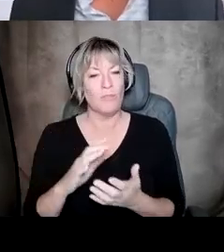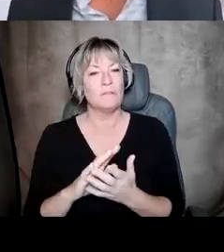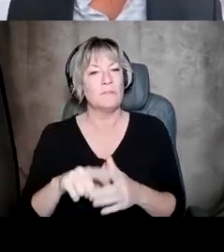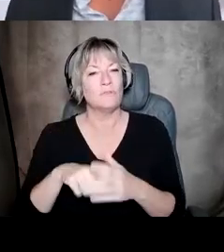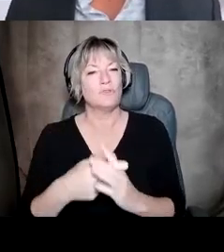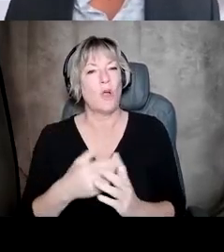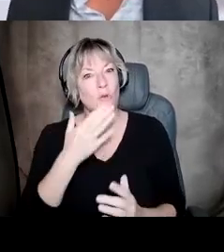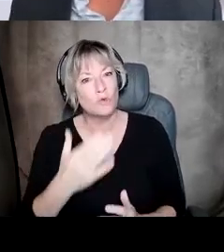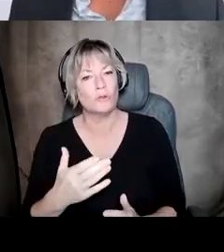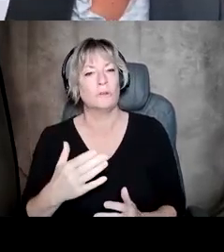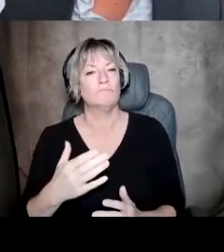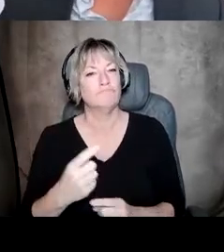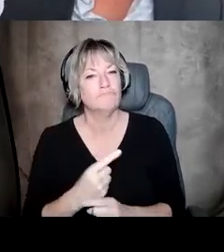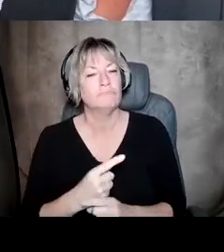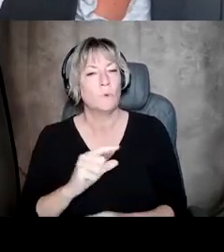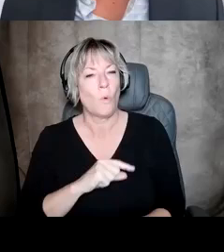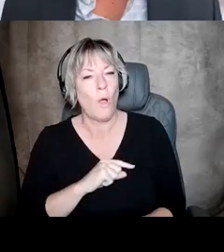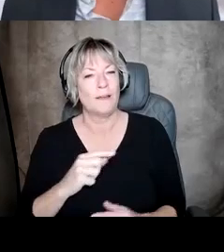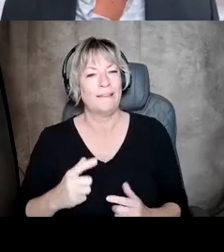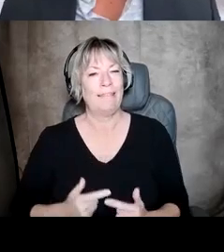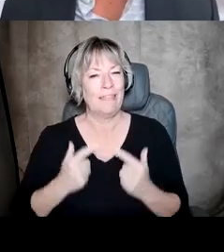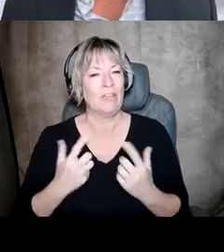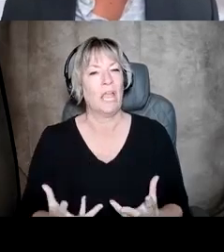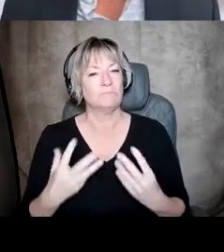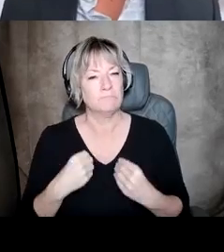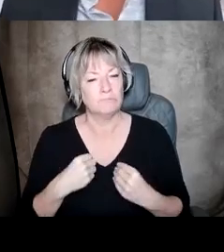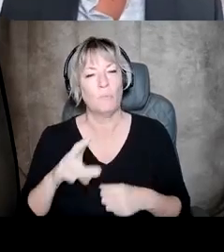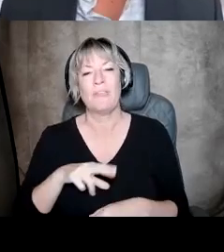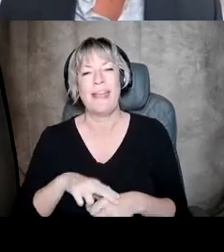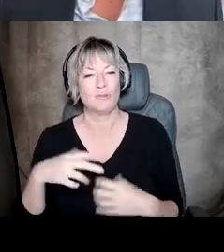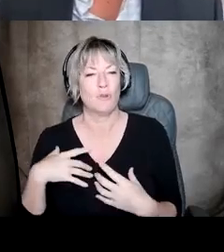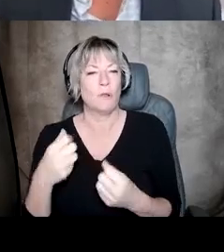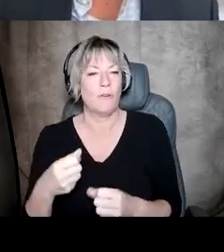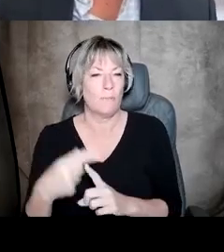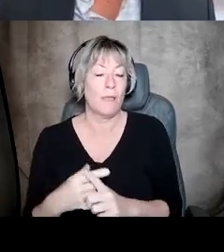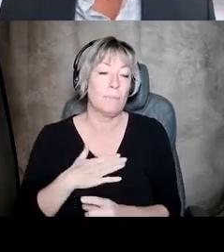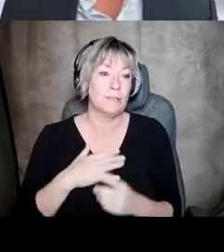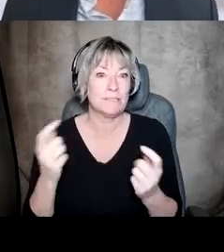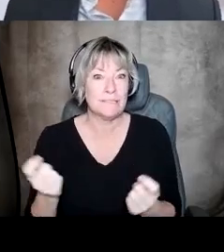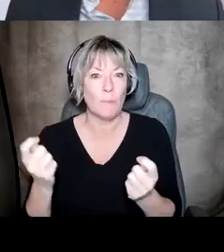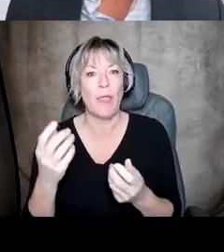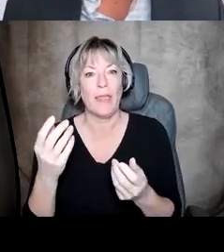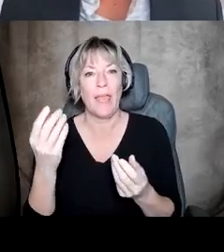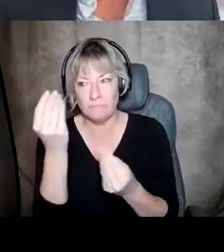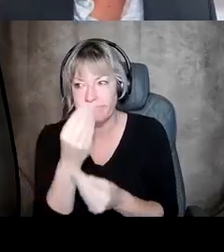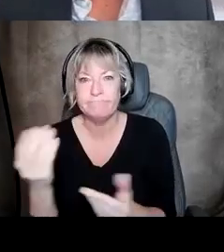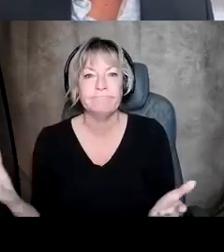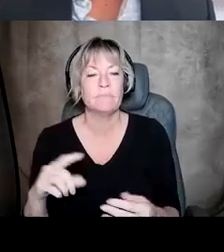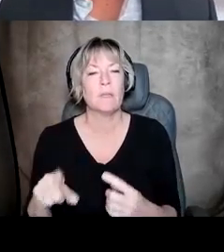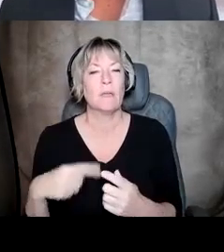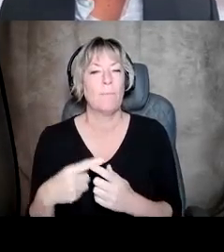and reasons for living, and embrace them fully through National Recovery Month. So please celebrate and get the word out about recovery as well.